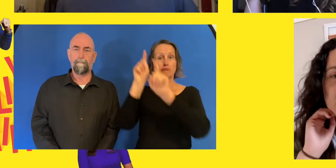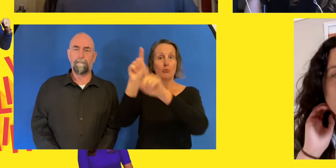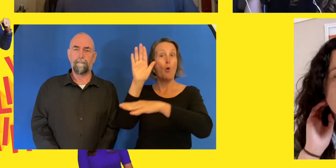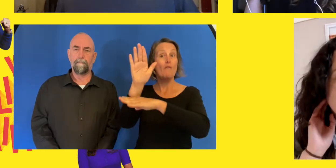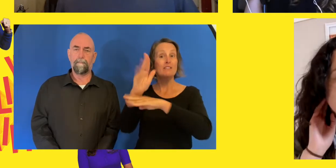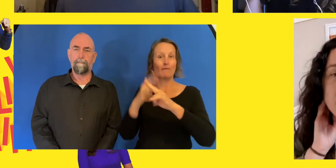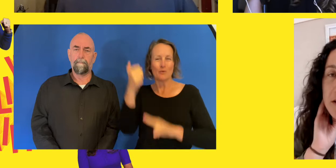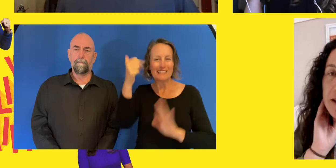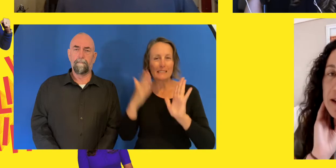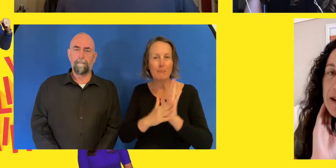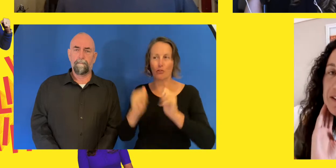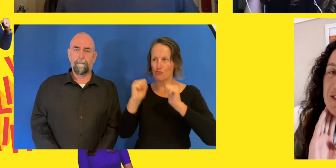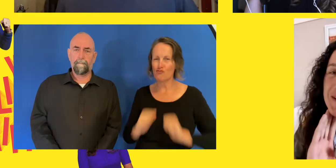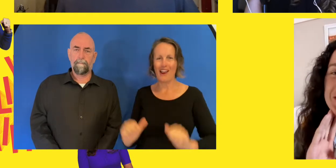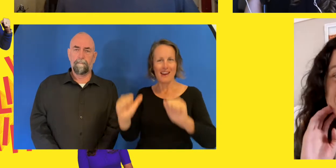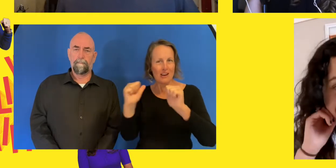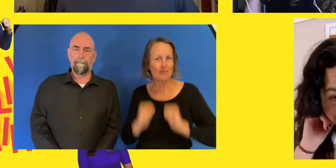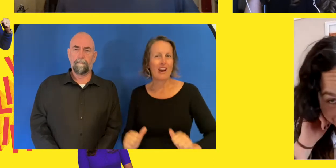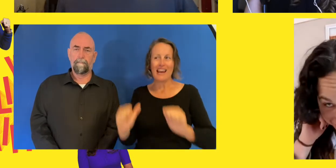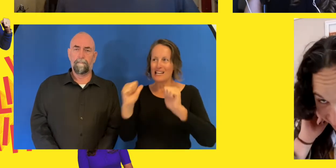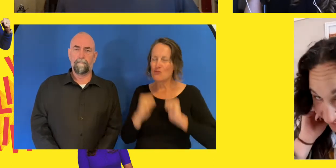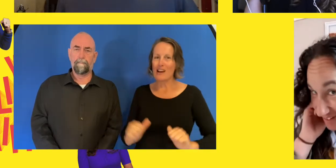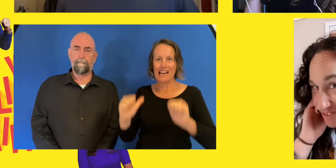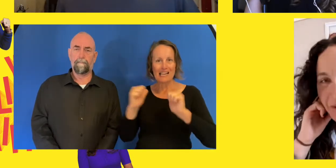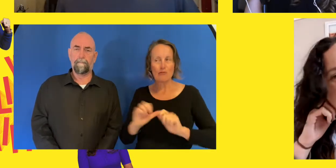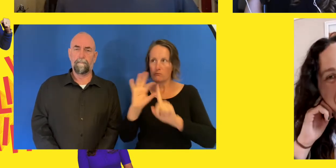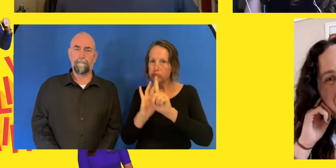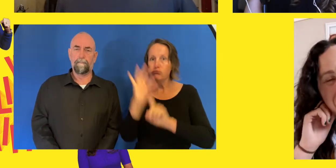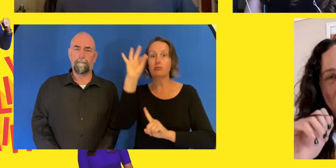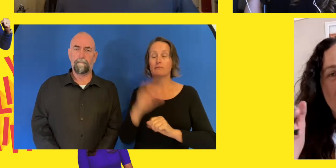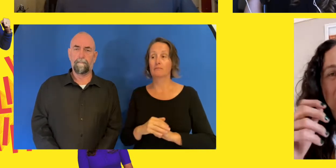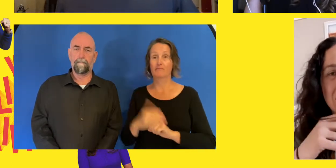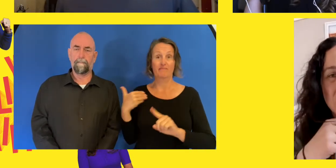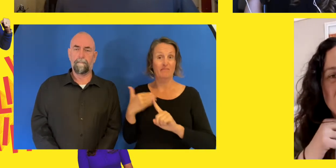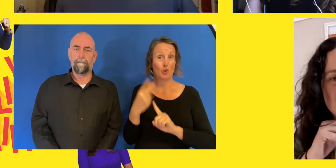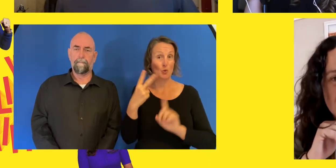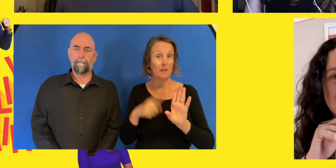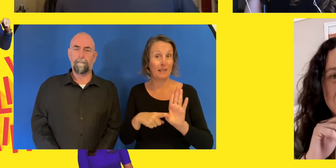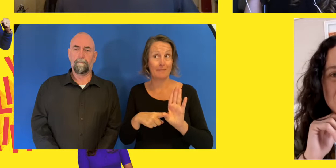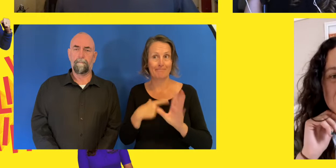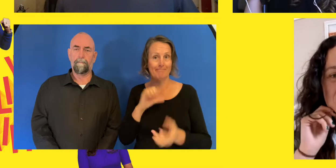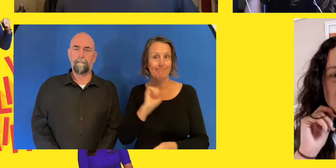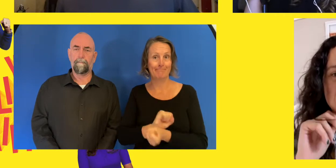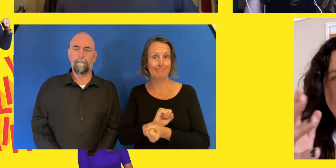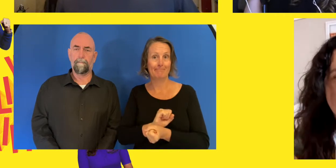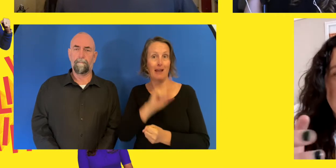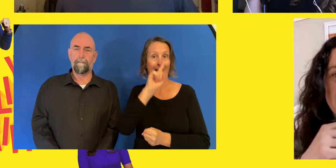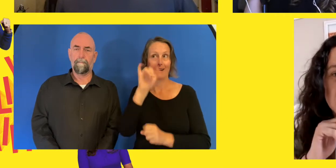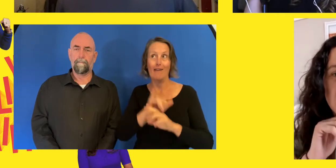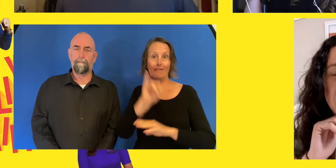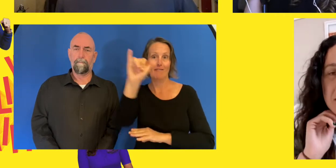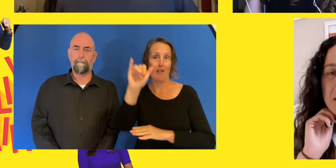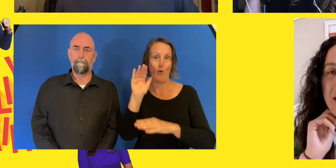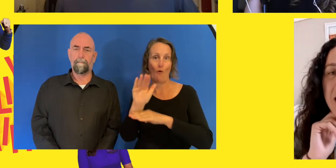sport at the highest level. And over the past two years, I've not been able to do that. I've not been able to leave and to train and to, you know, prep the way